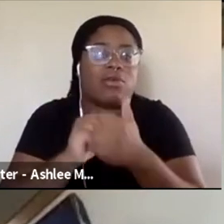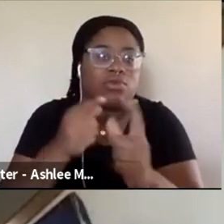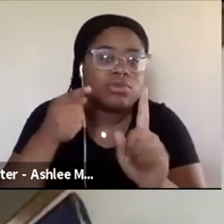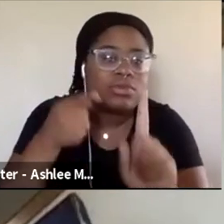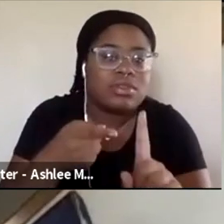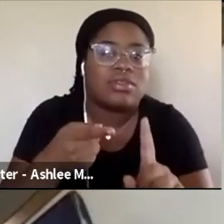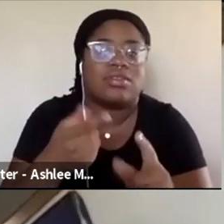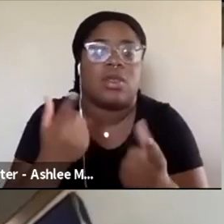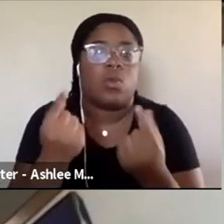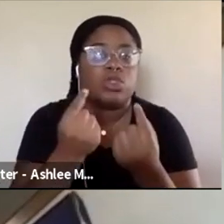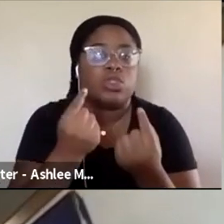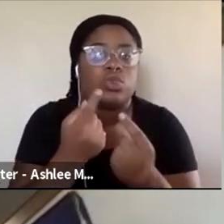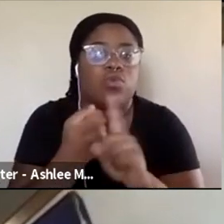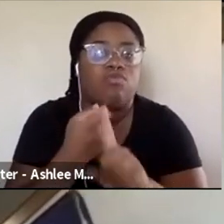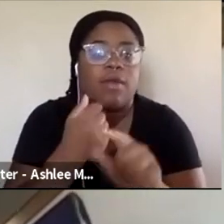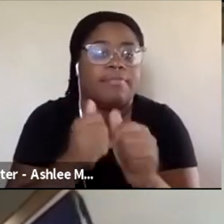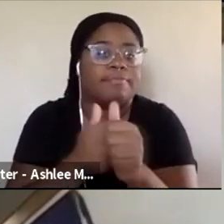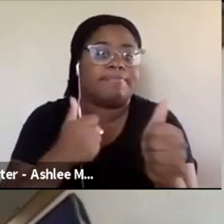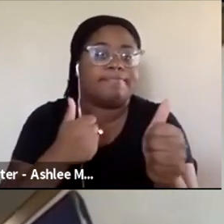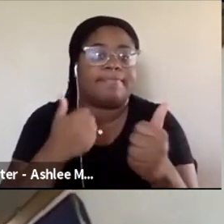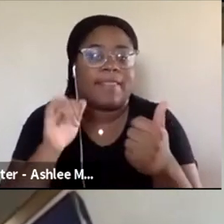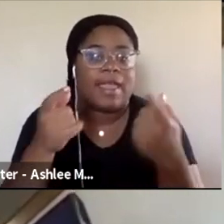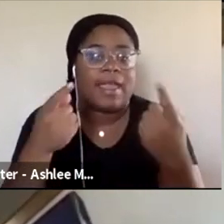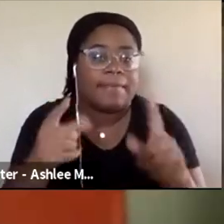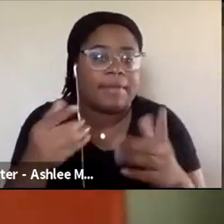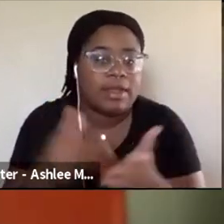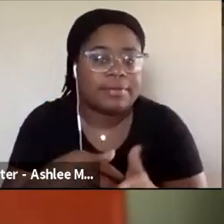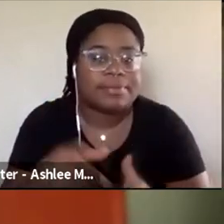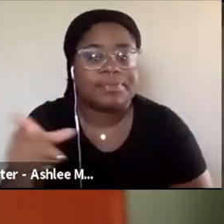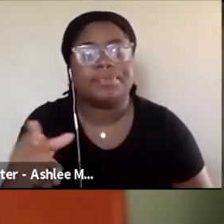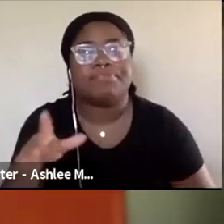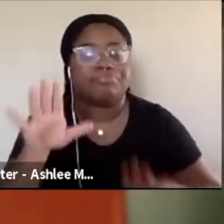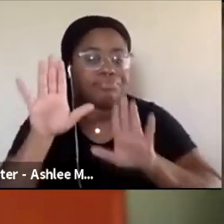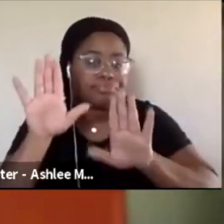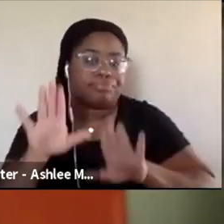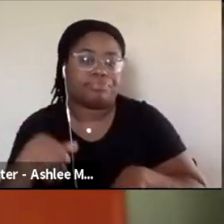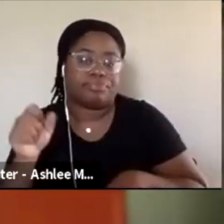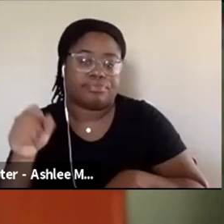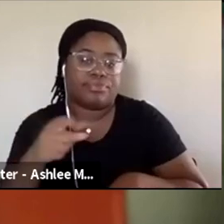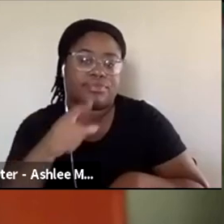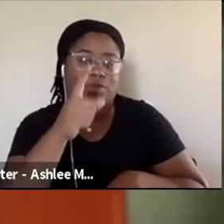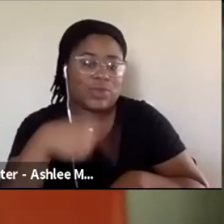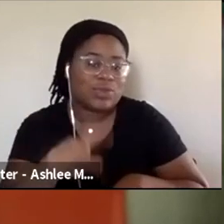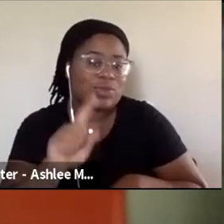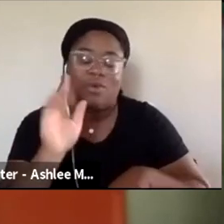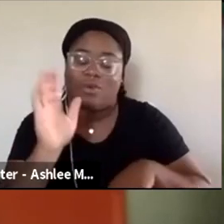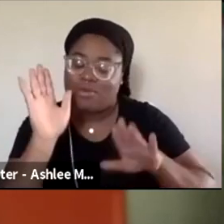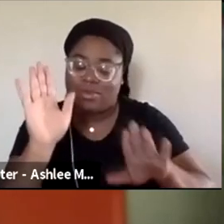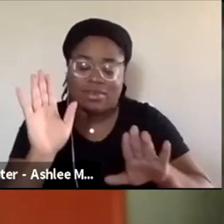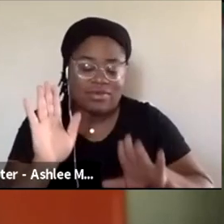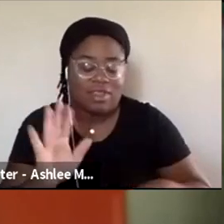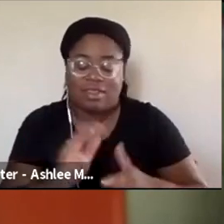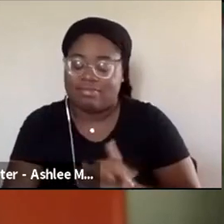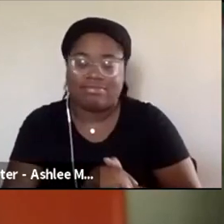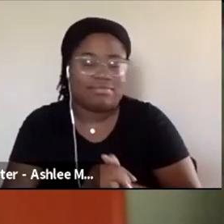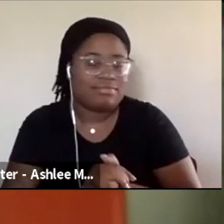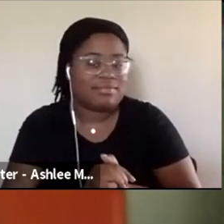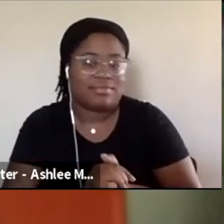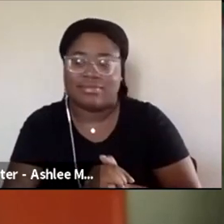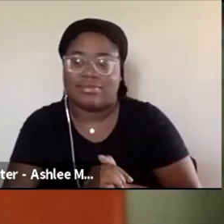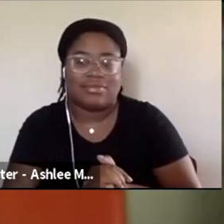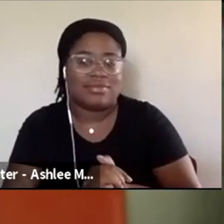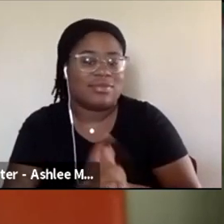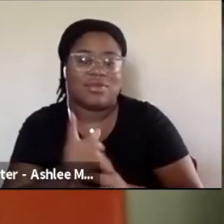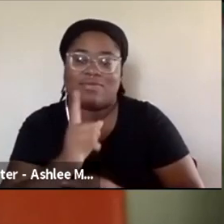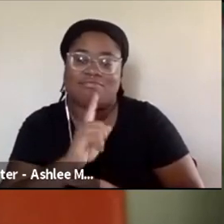happening again? Yeah, absolutely. Absolutely. Um, you're all wonderful among my favorite people